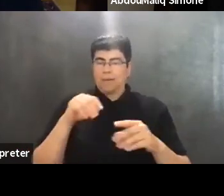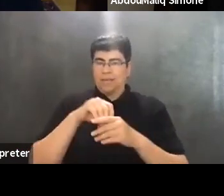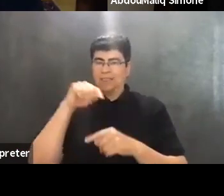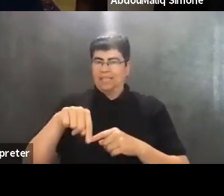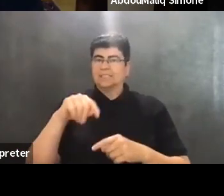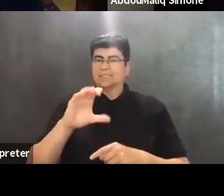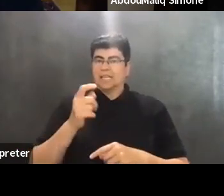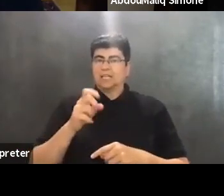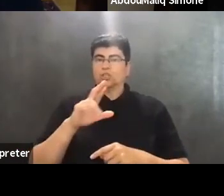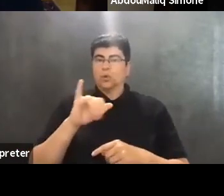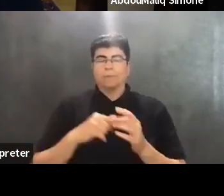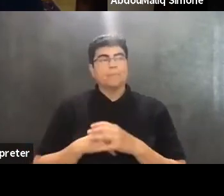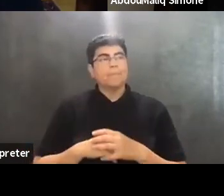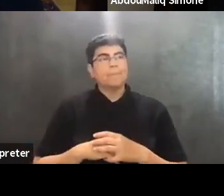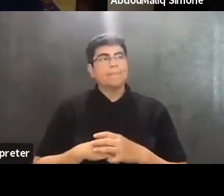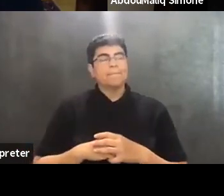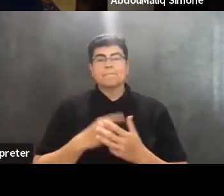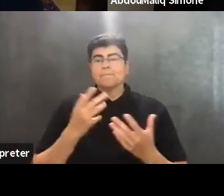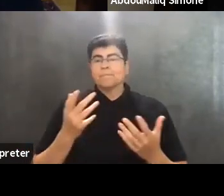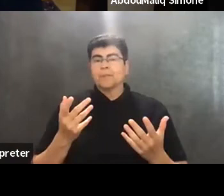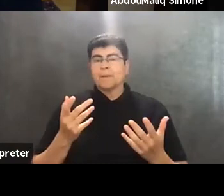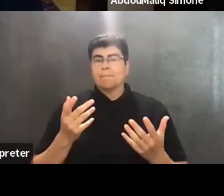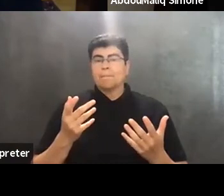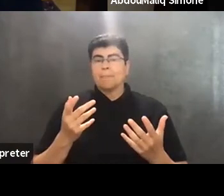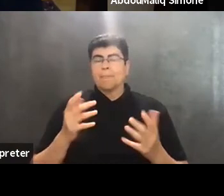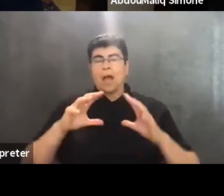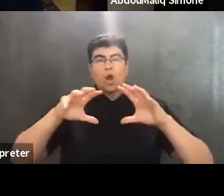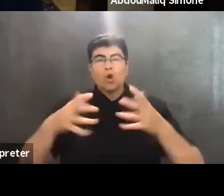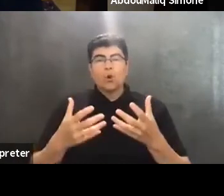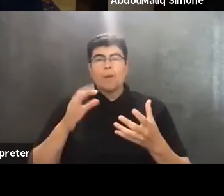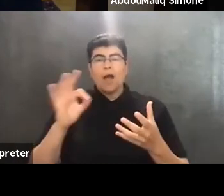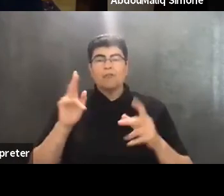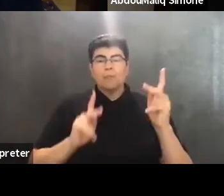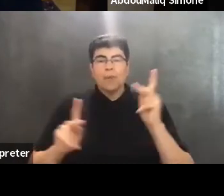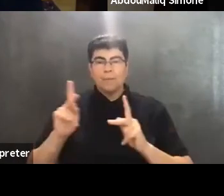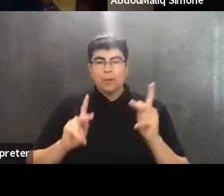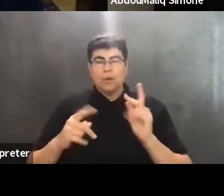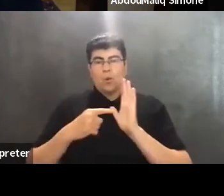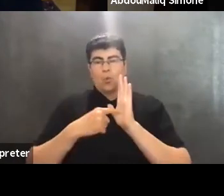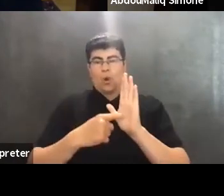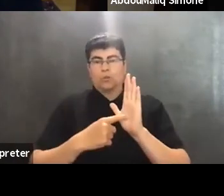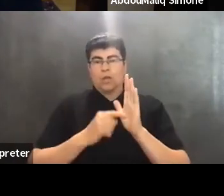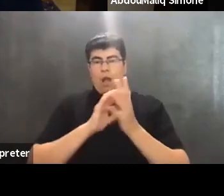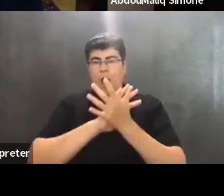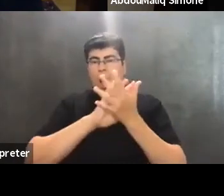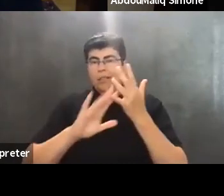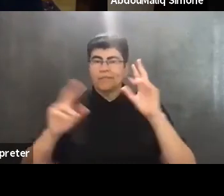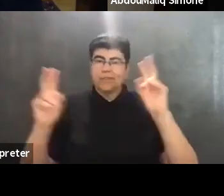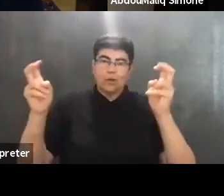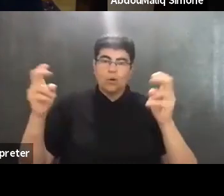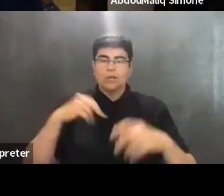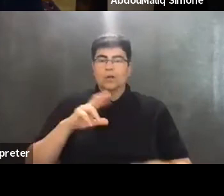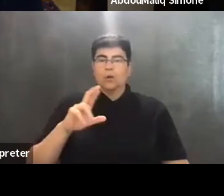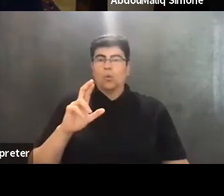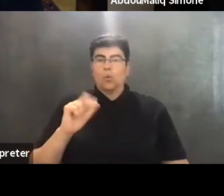century, um, a, uh, group of people representing all of the quote unquote races